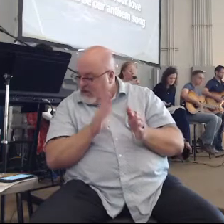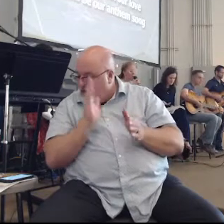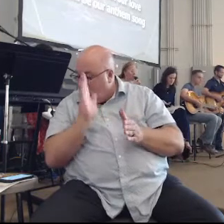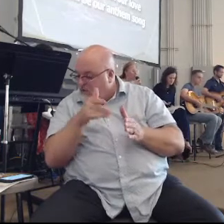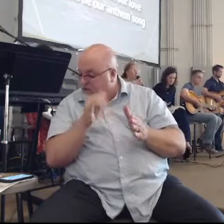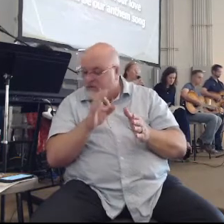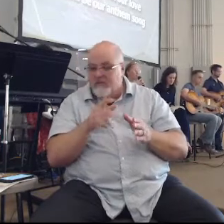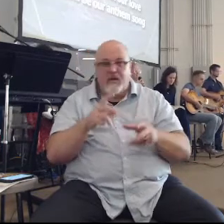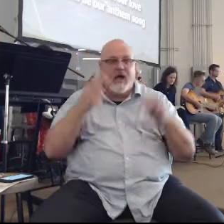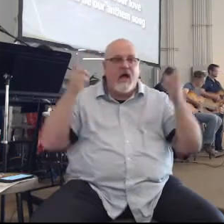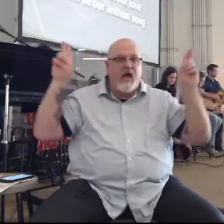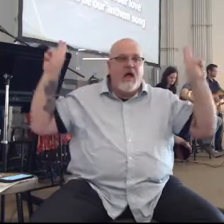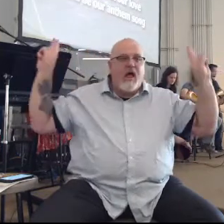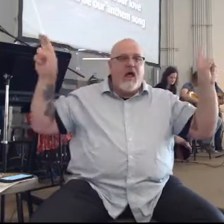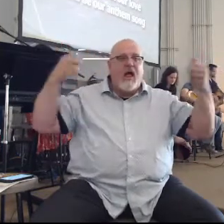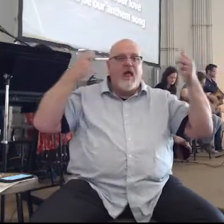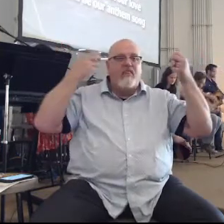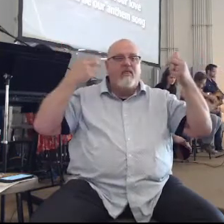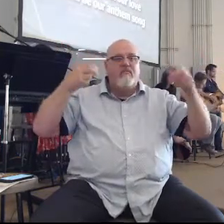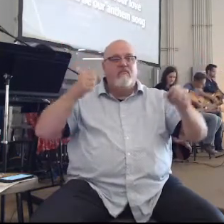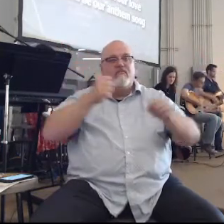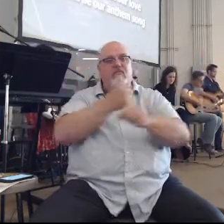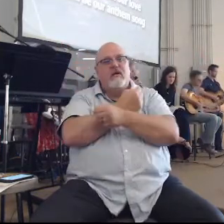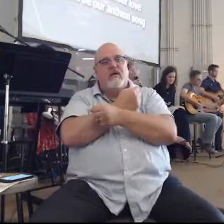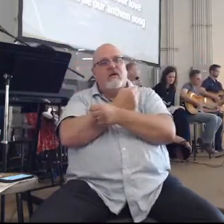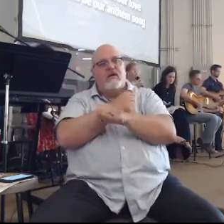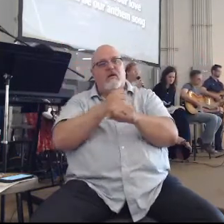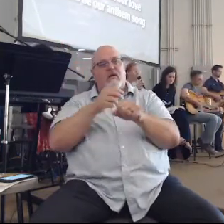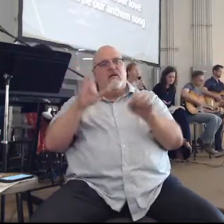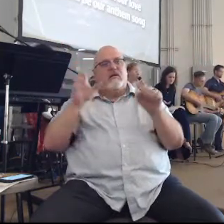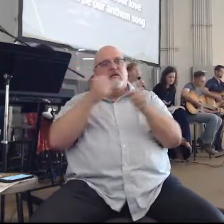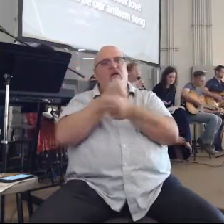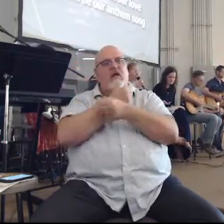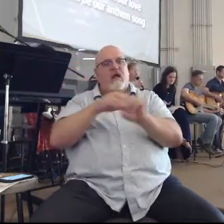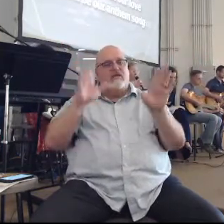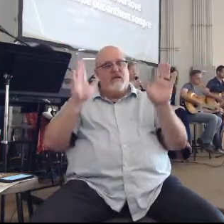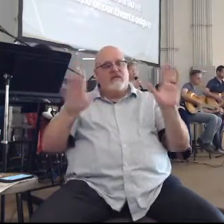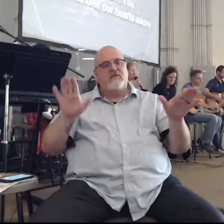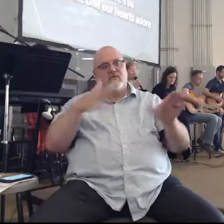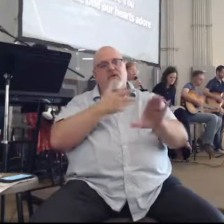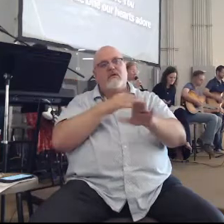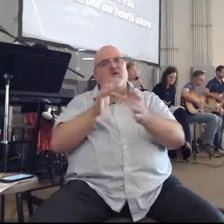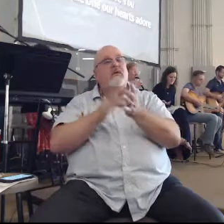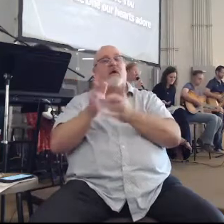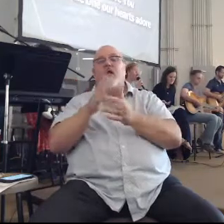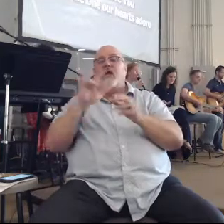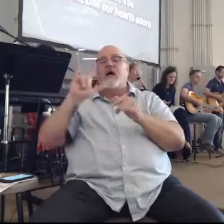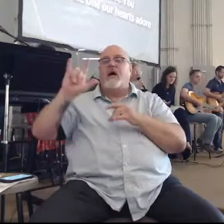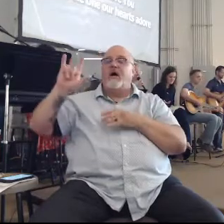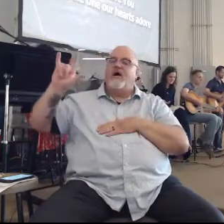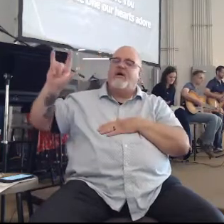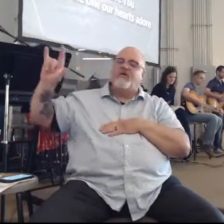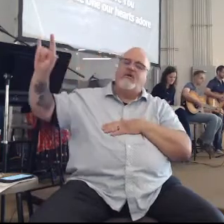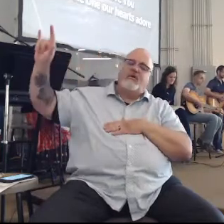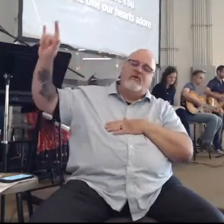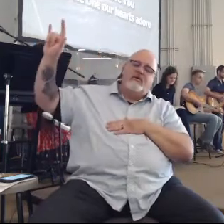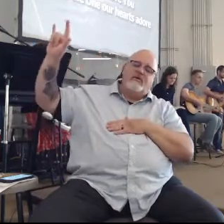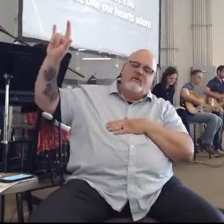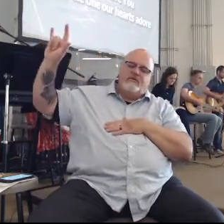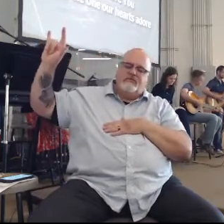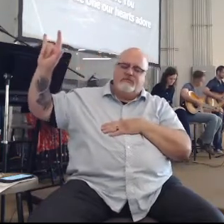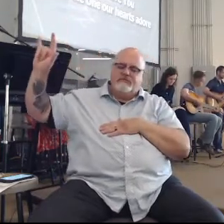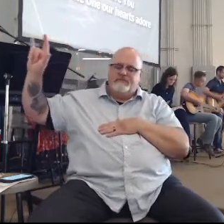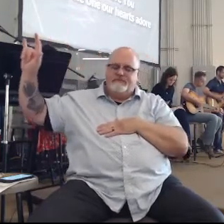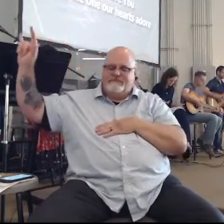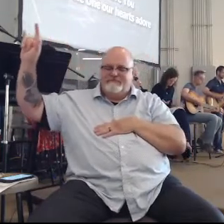our anthem song. Jesus, we love you.